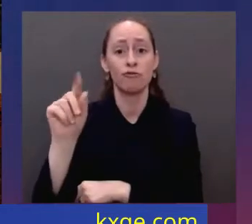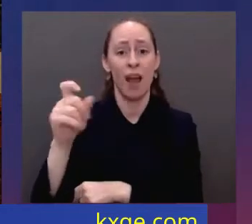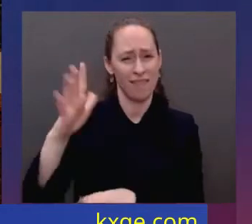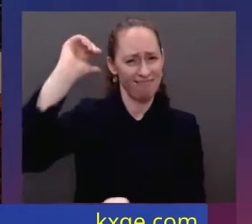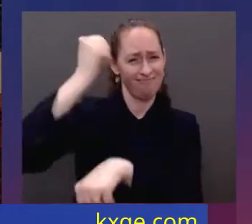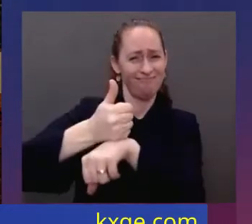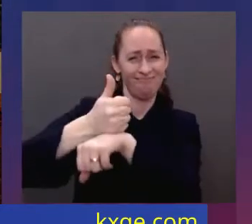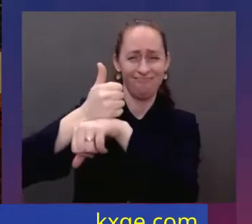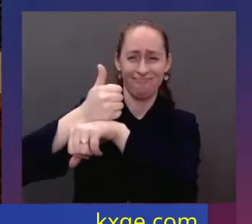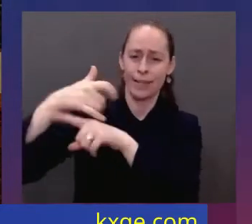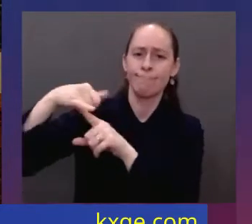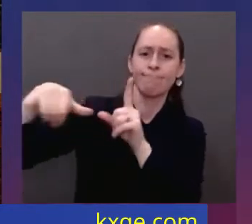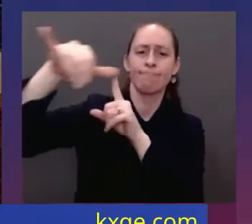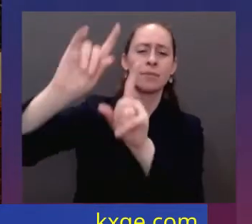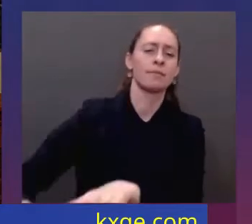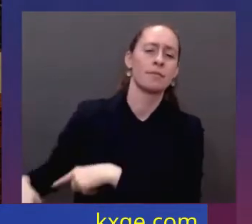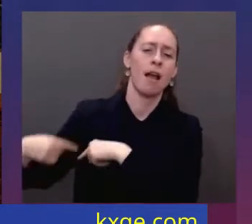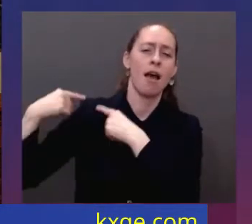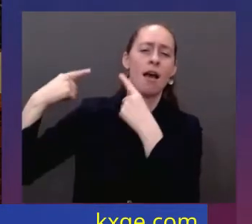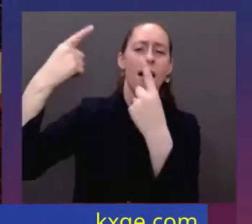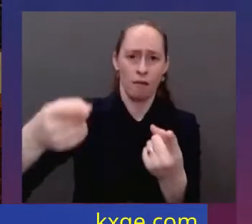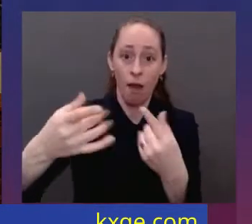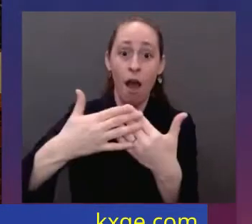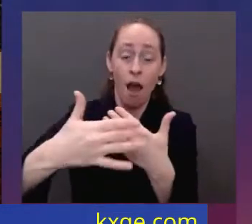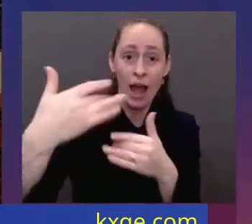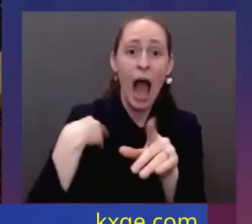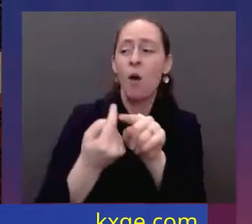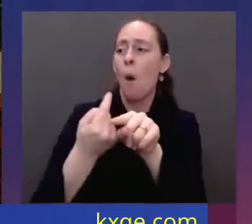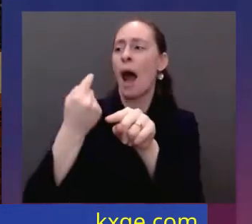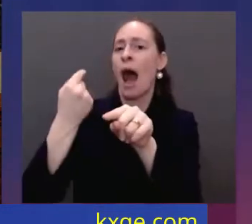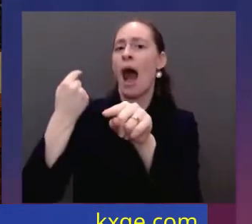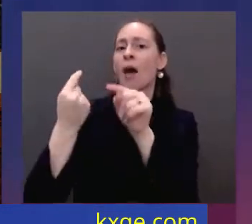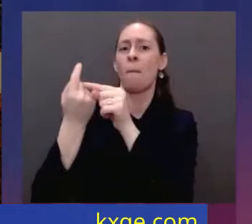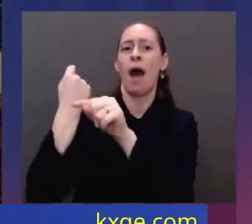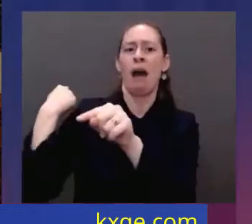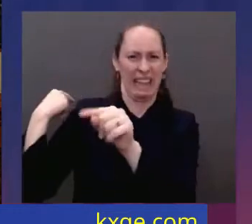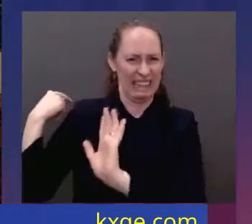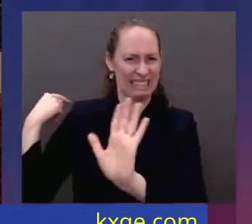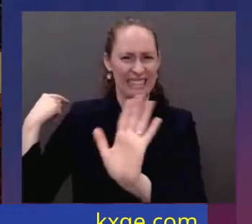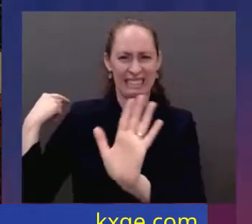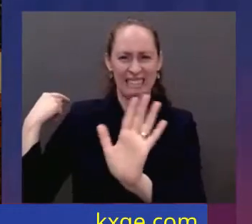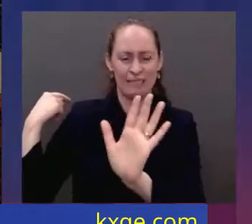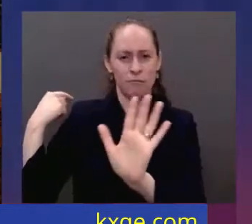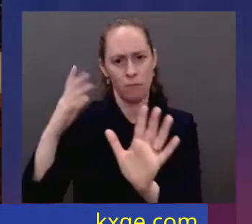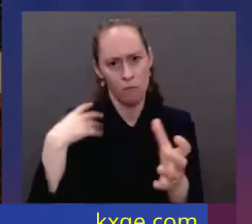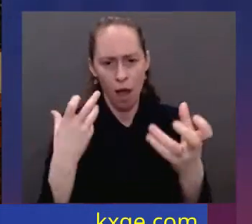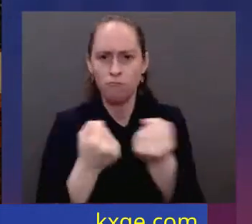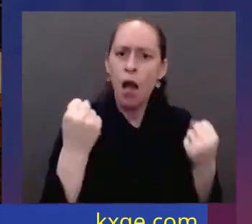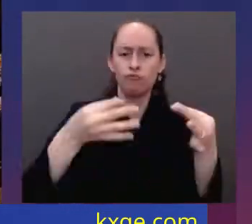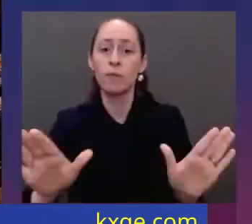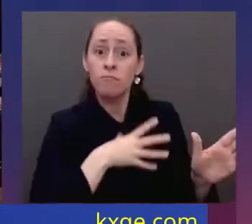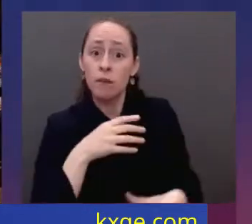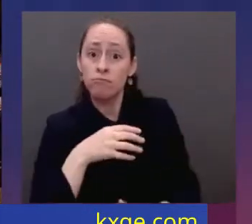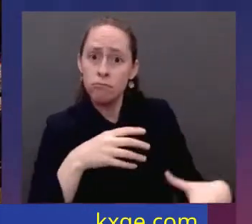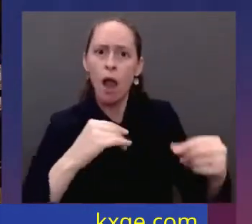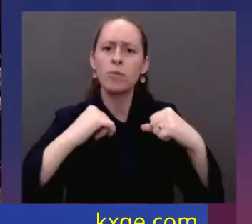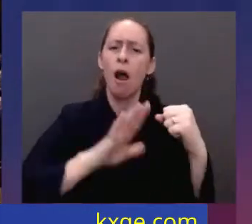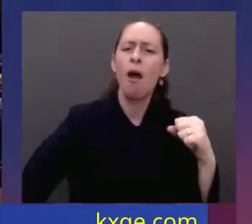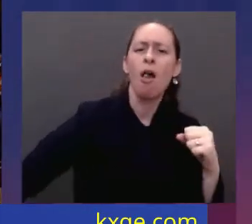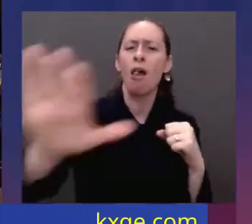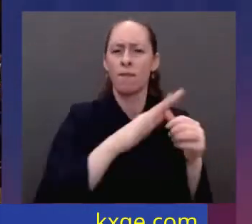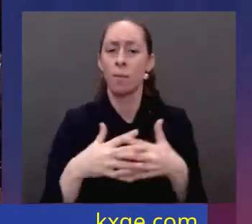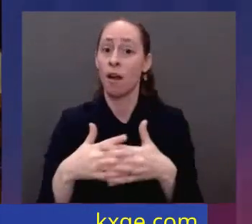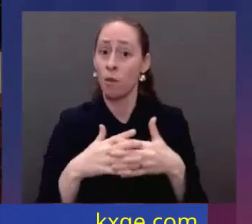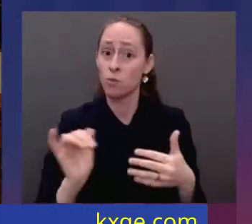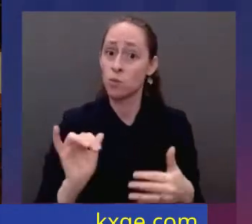you want to go forward, not backwards, must protect access to health care, preserve a woman's right to choose, and continue to advance maternal health care for all Americans. For our LGBTQ